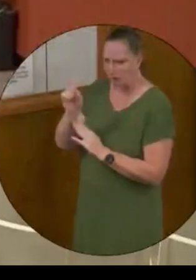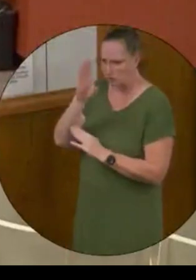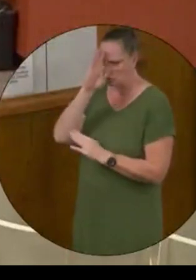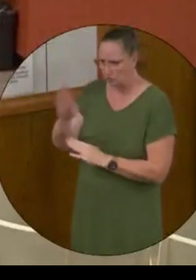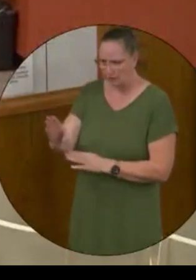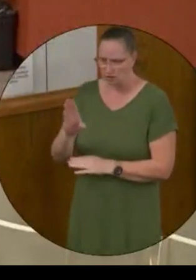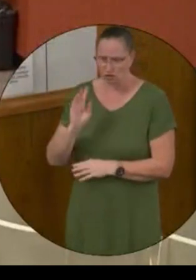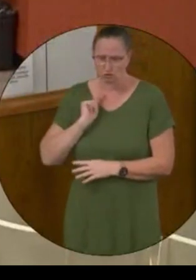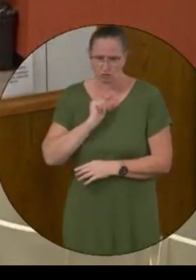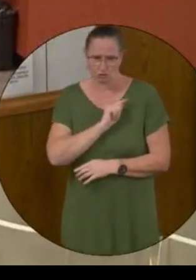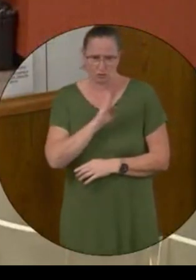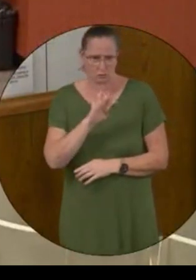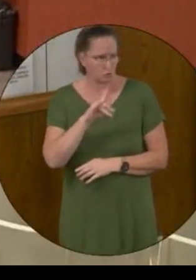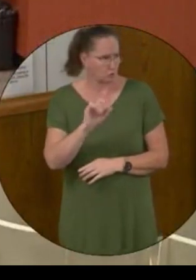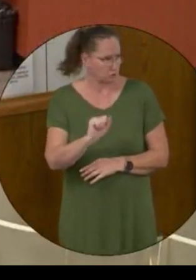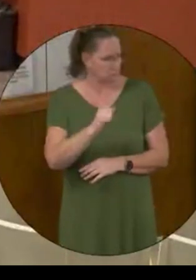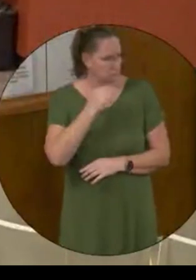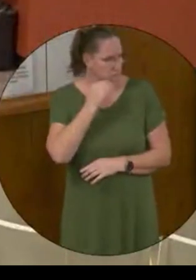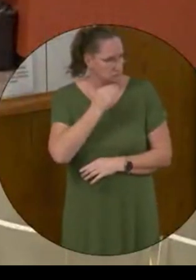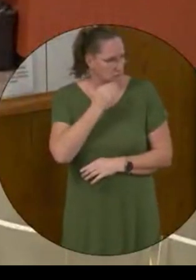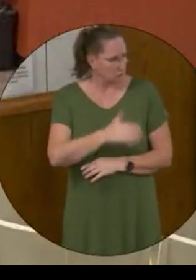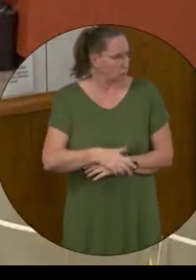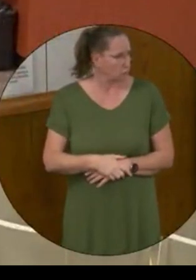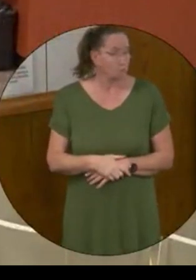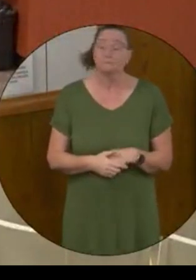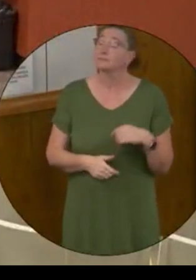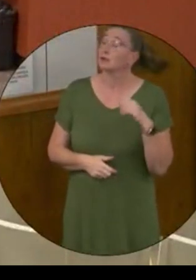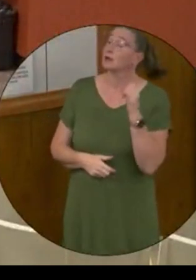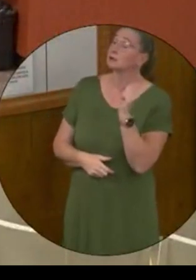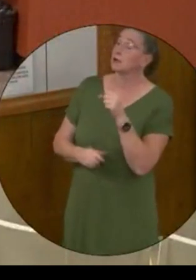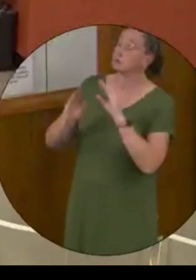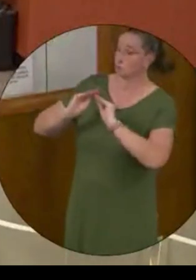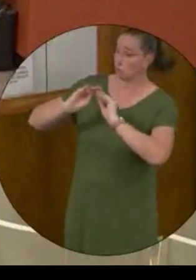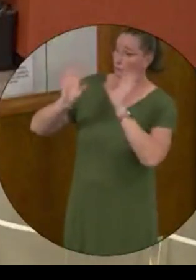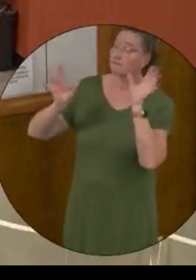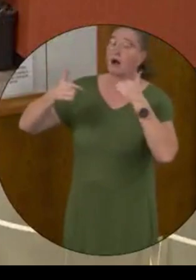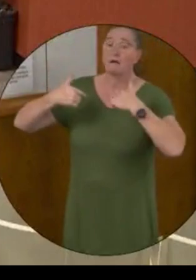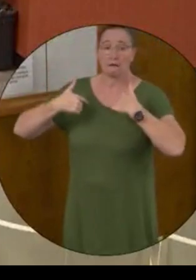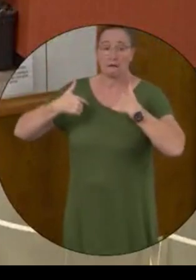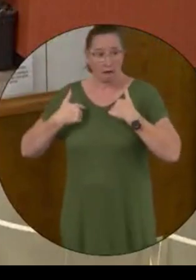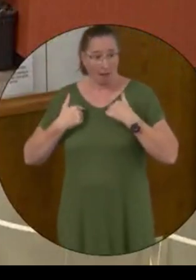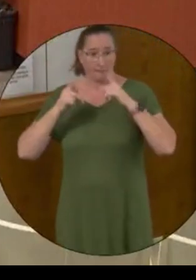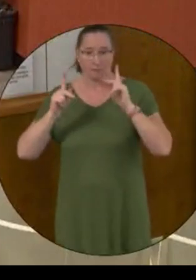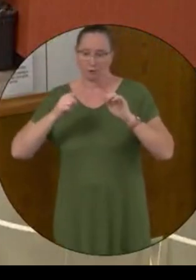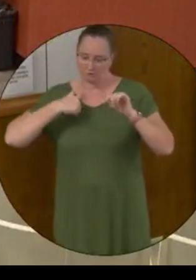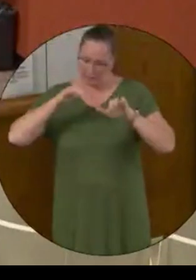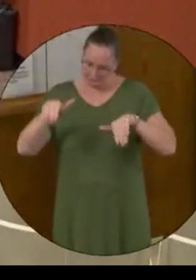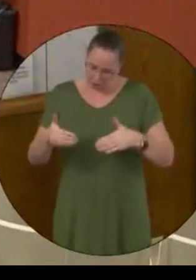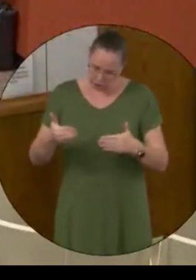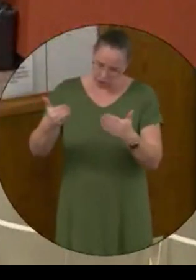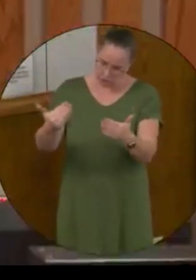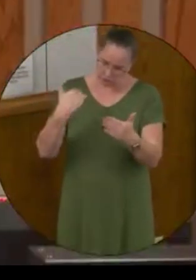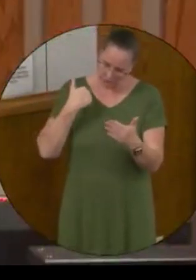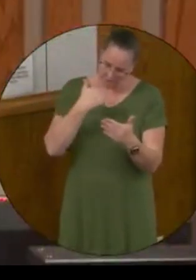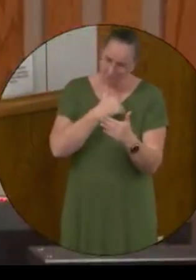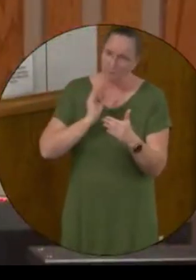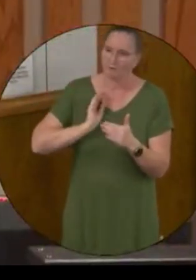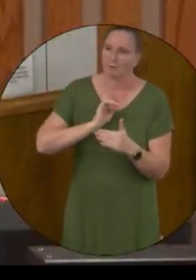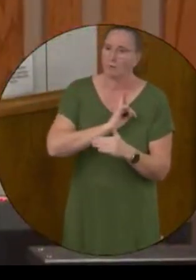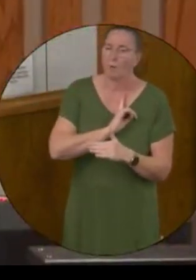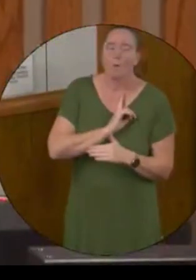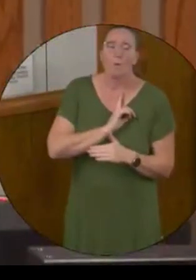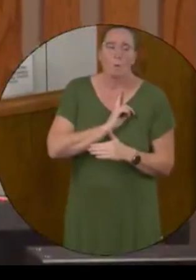Thank you. Thank you, President Spada. Yes, to clarify, I am the person who suggested a member of the board